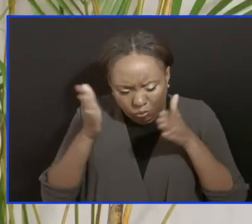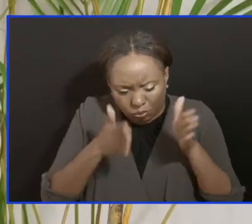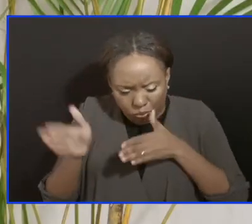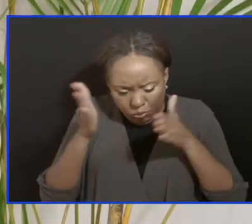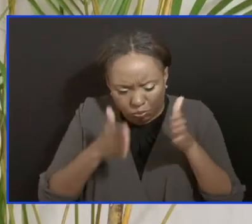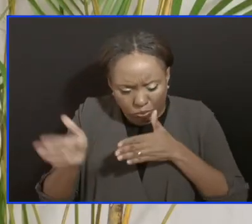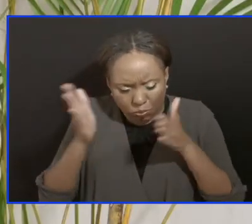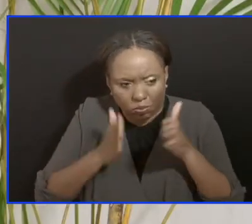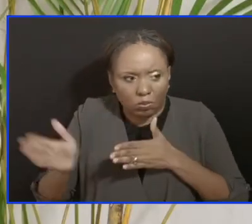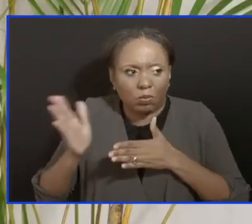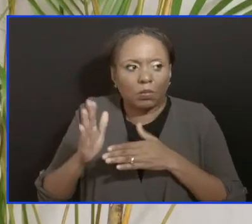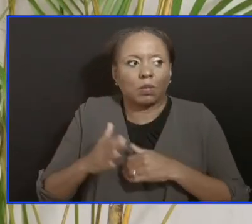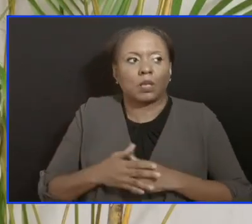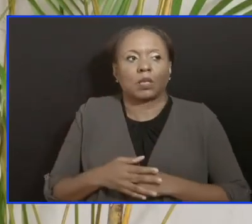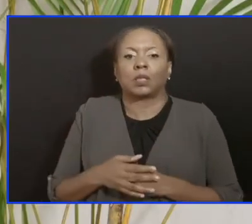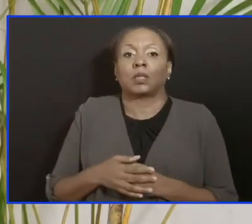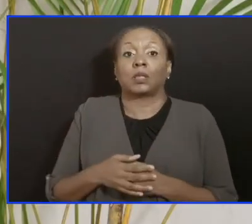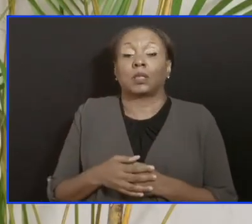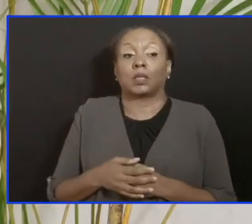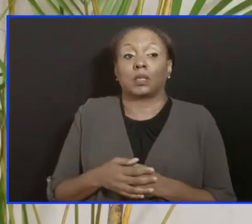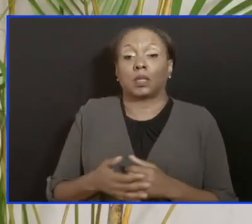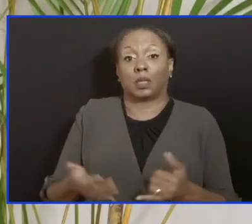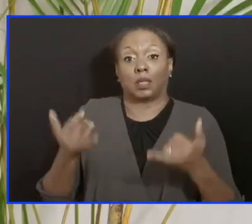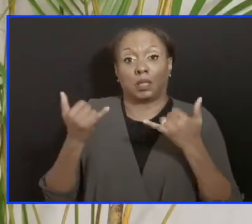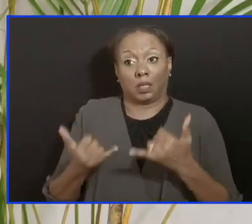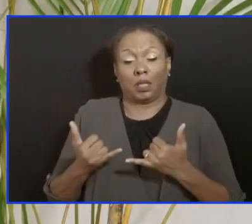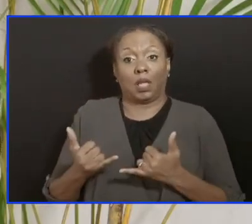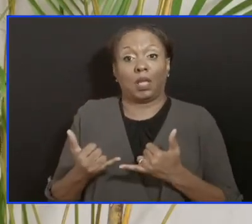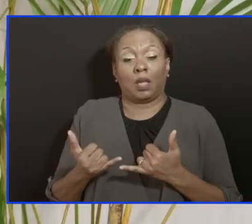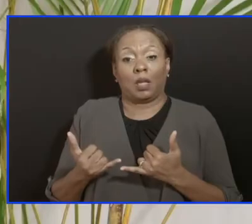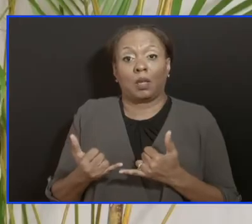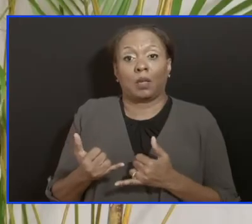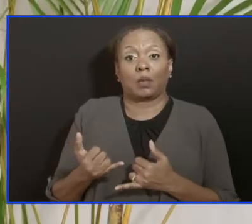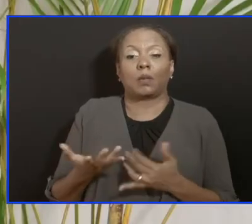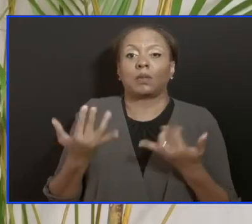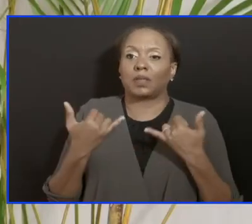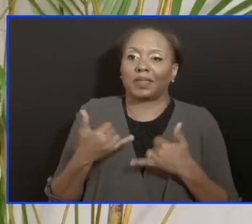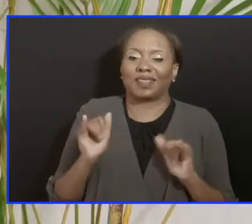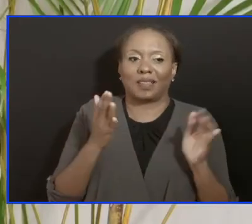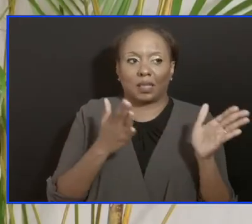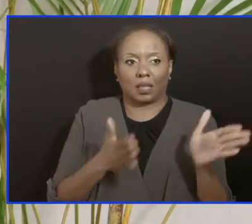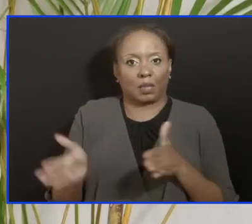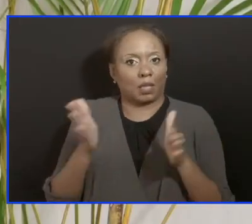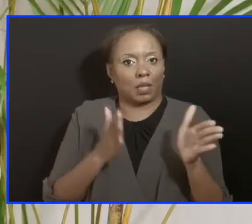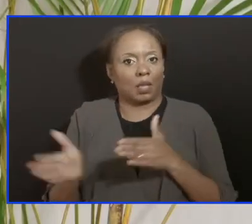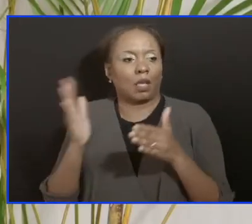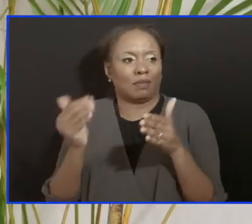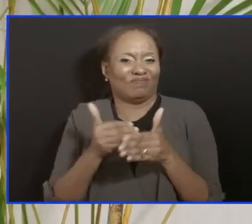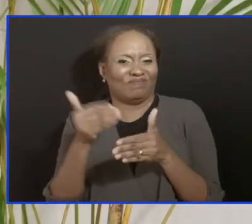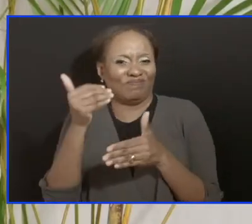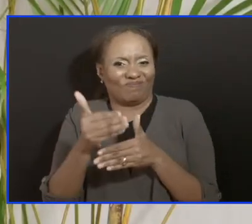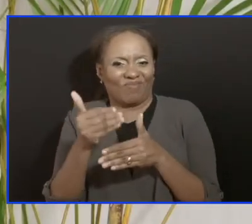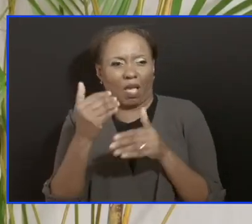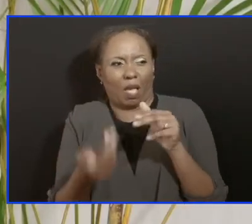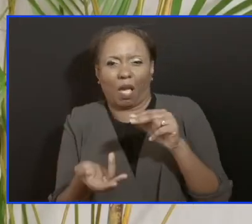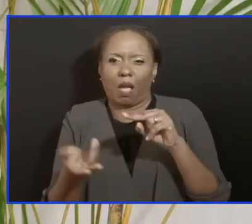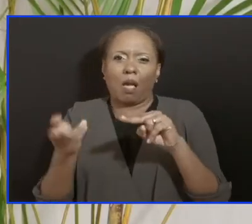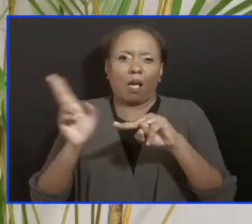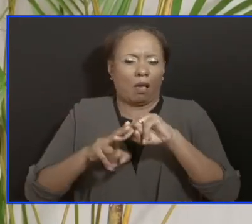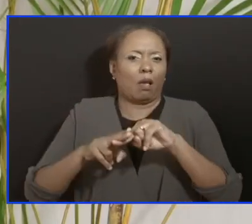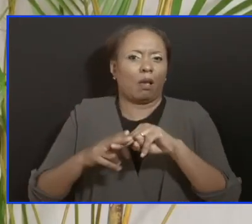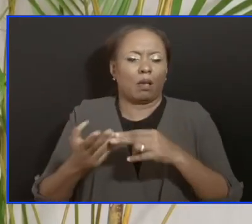And even as we are executing this current mission, we are still planning for the next surge in time to come.